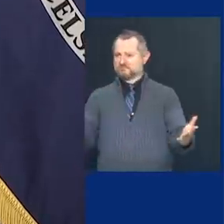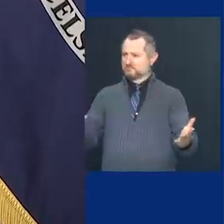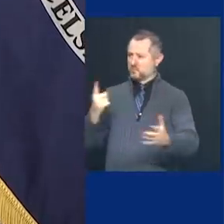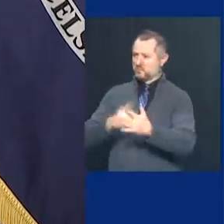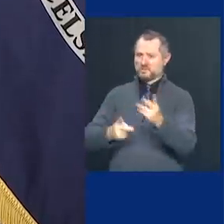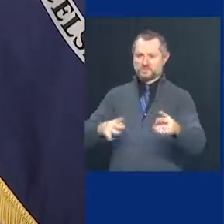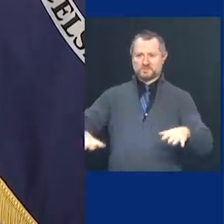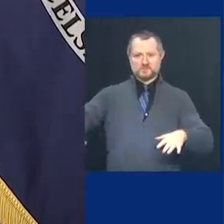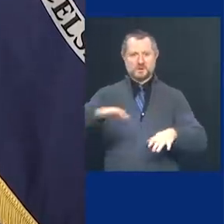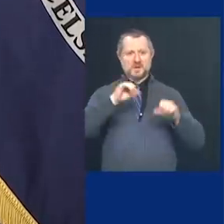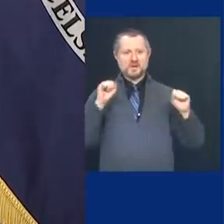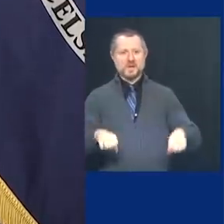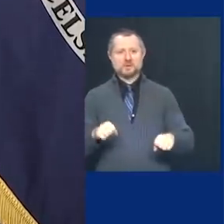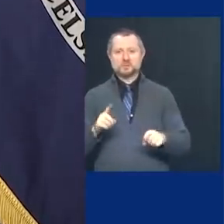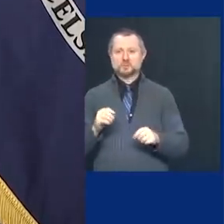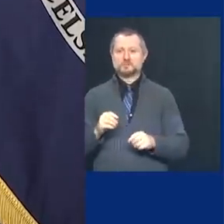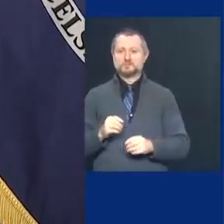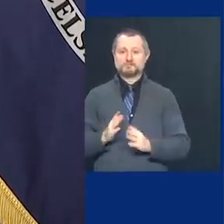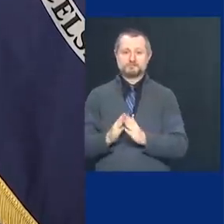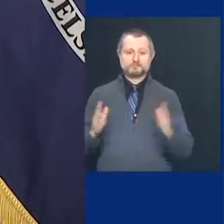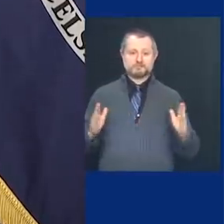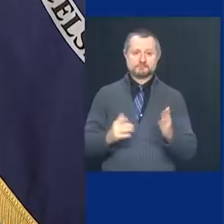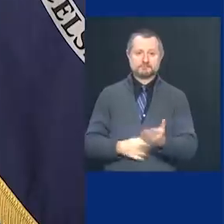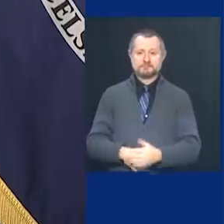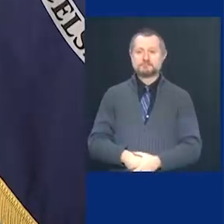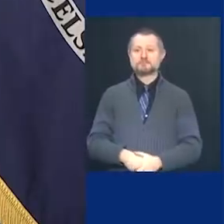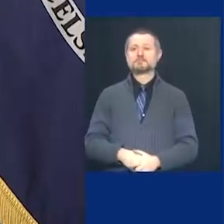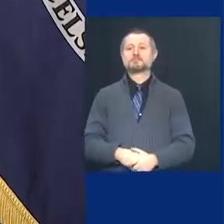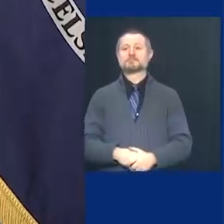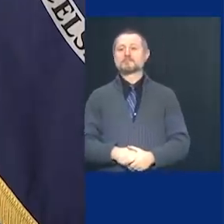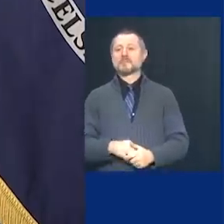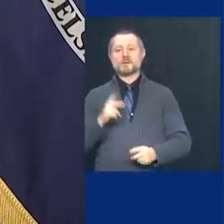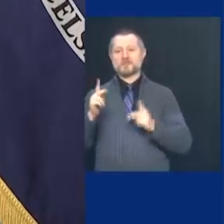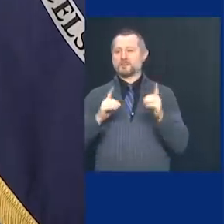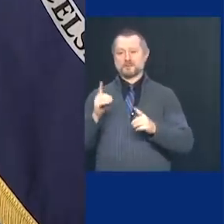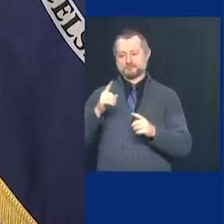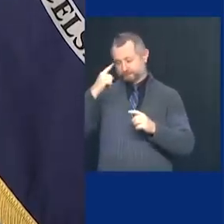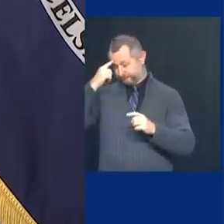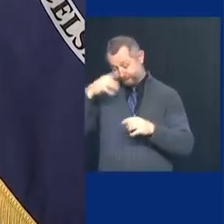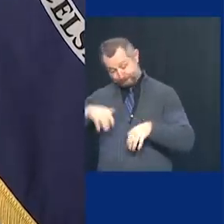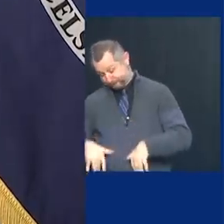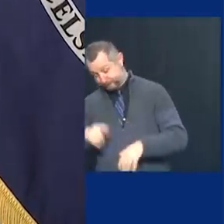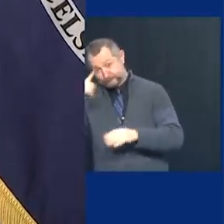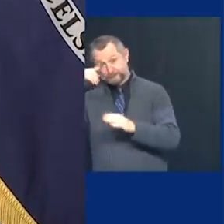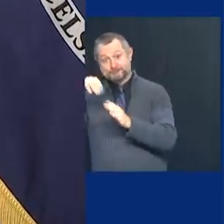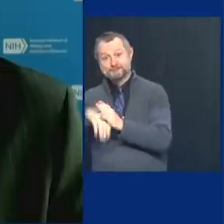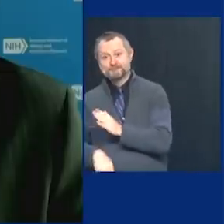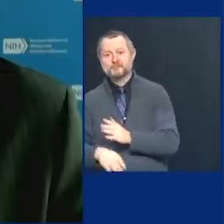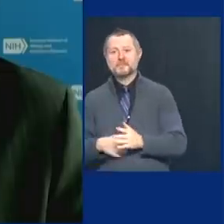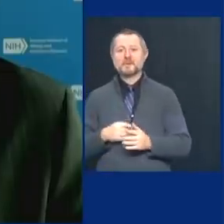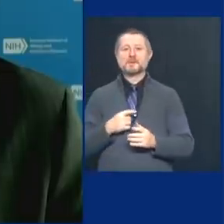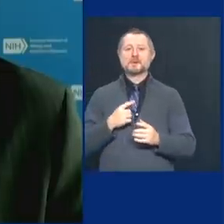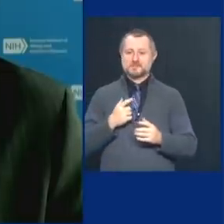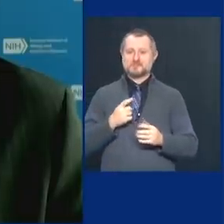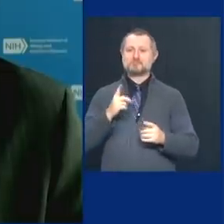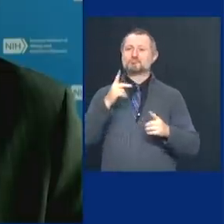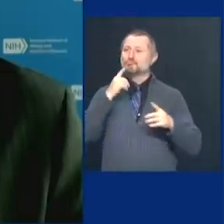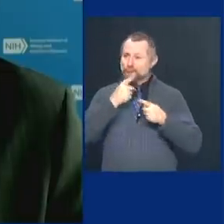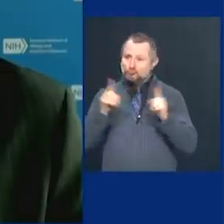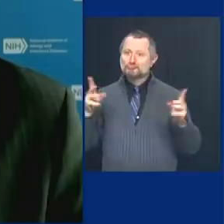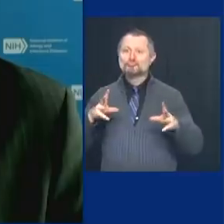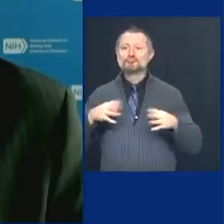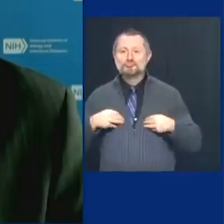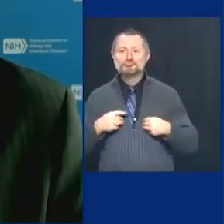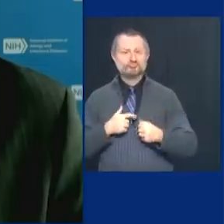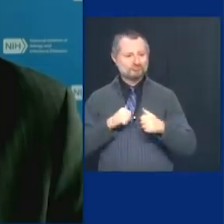Uh, when the pressure's on, you see the weaknesses and you see the strength and the pressure was on and, uh,